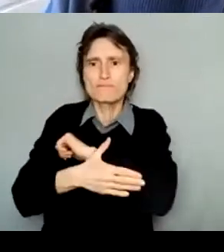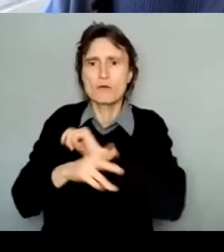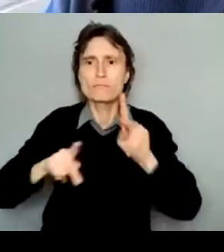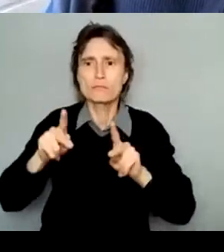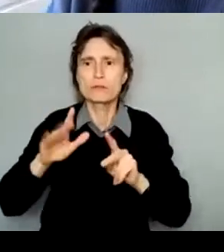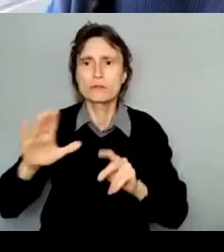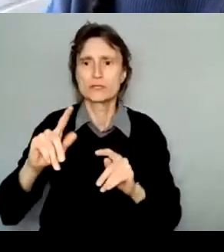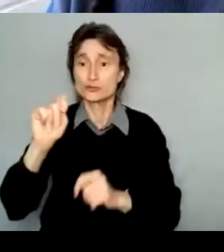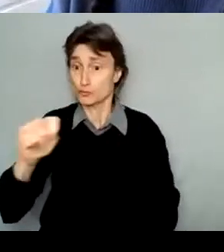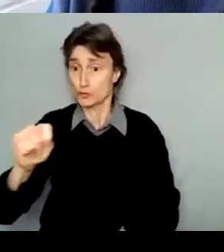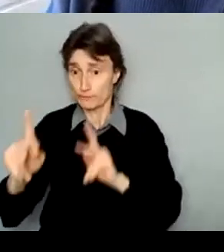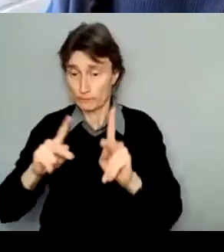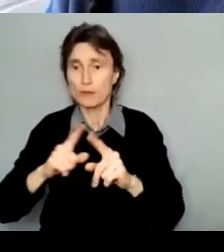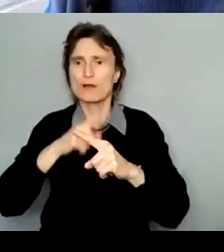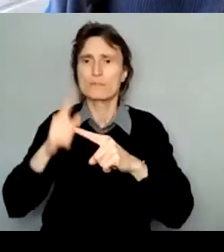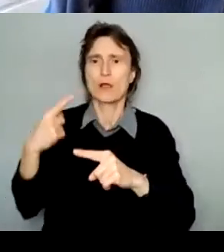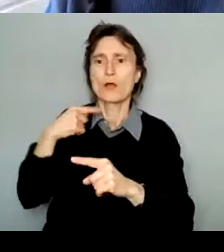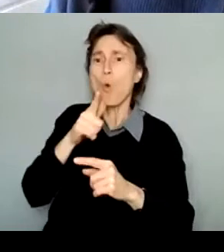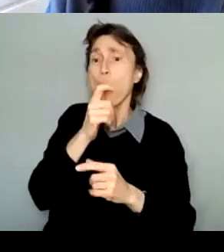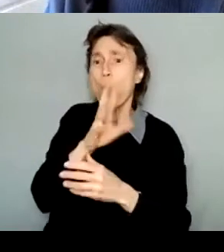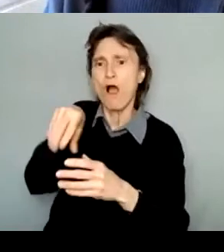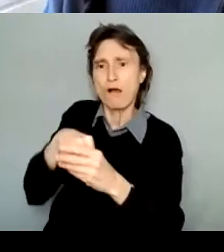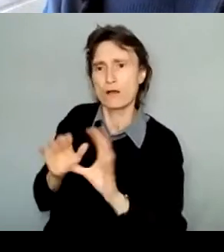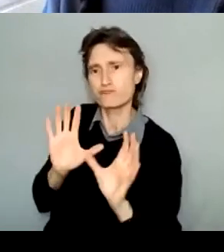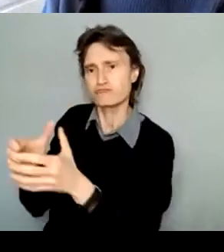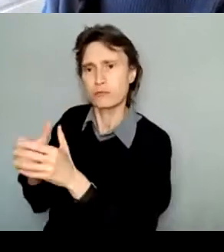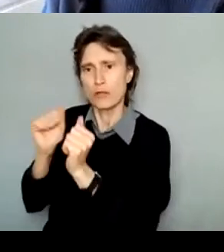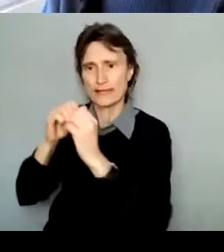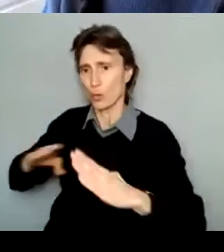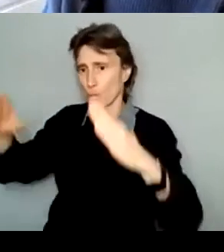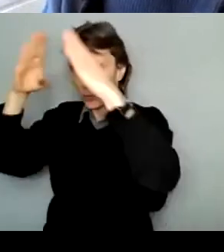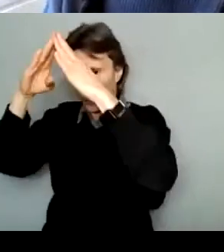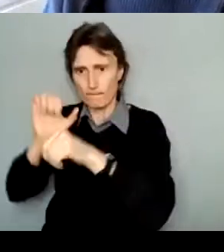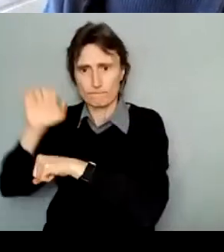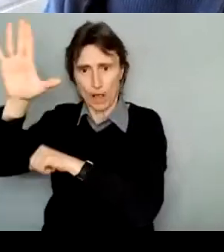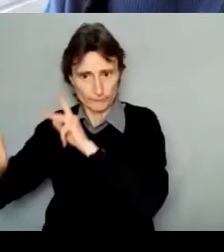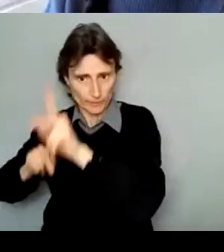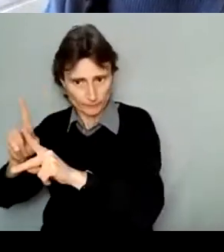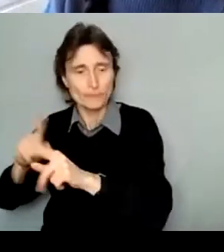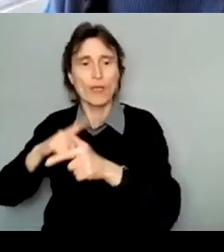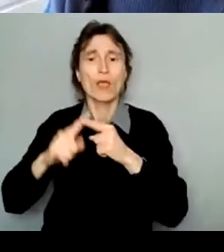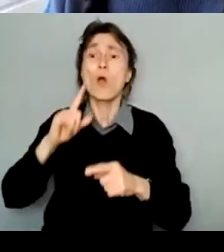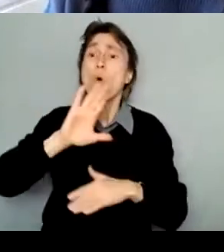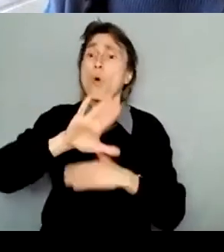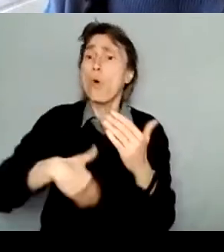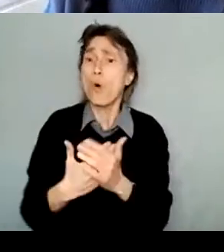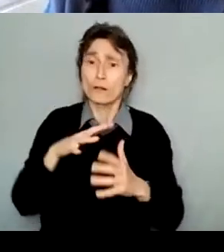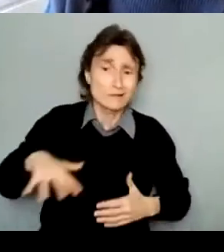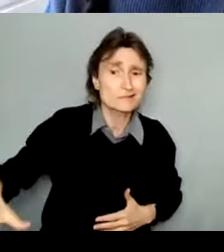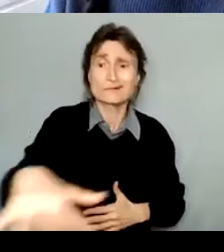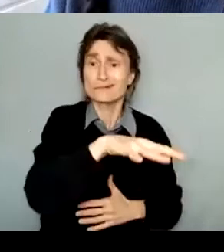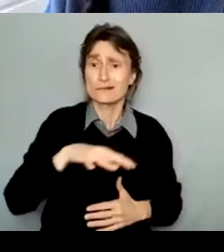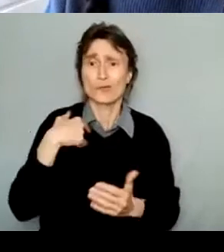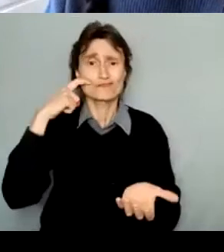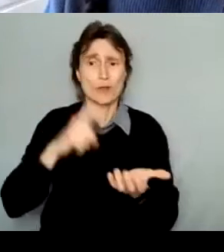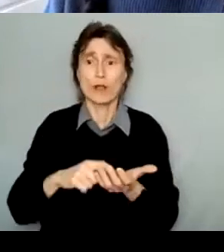of the Stoney Nakoda First Nations, the Métis people of Region 3 and all Indigenous people who make Treaty 7 region their